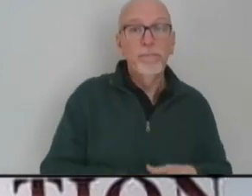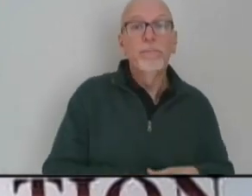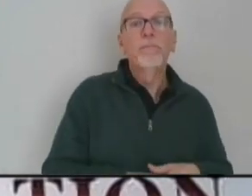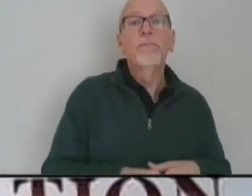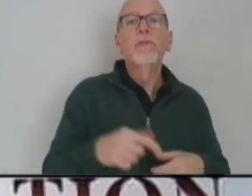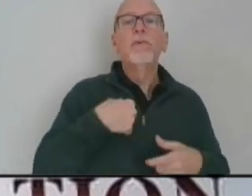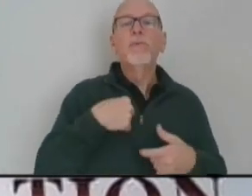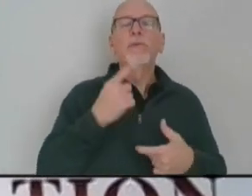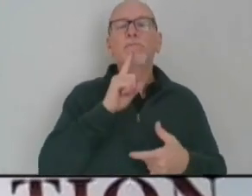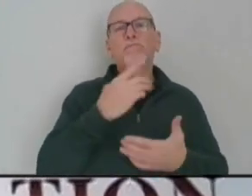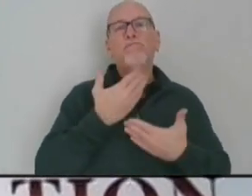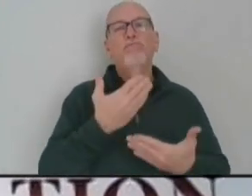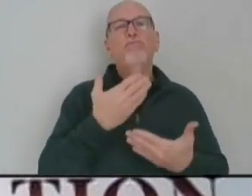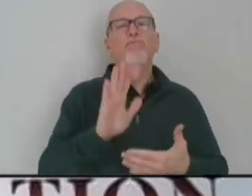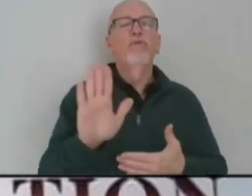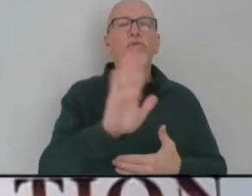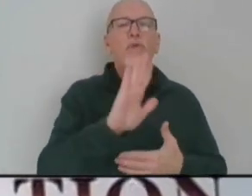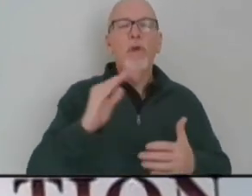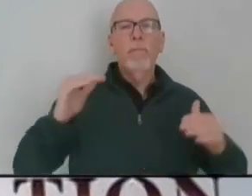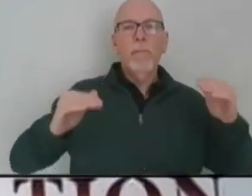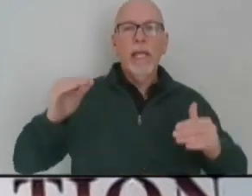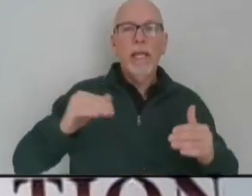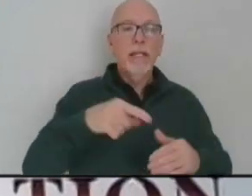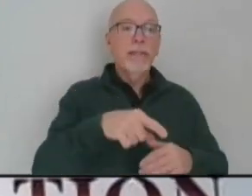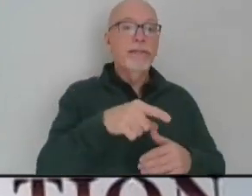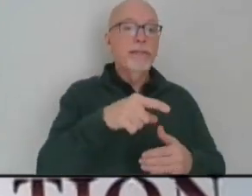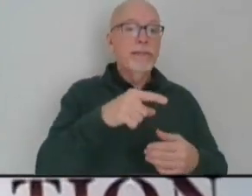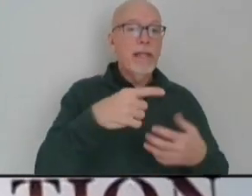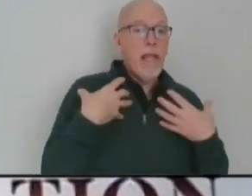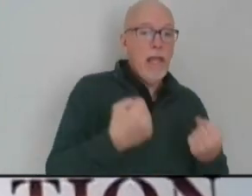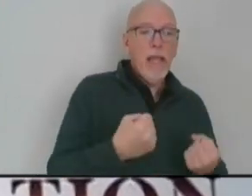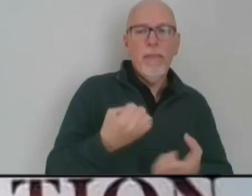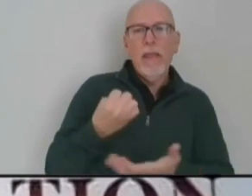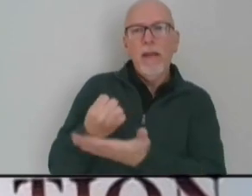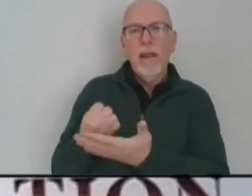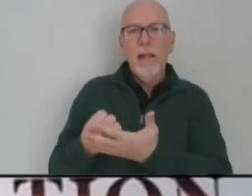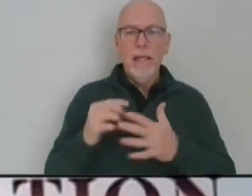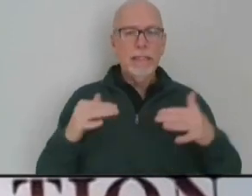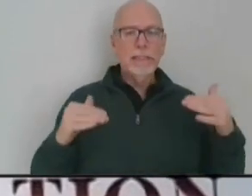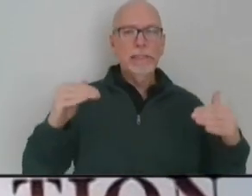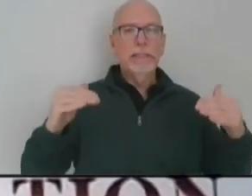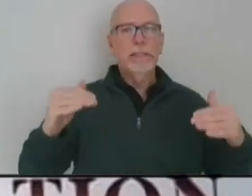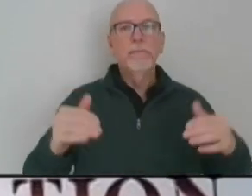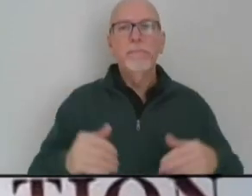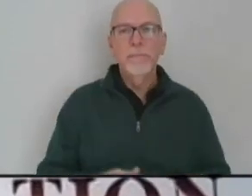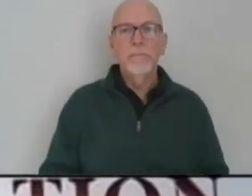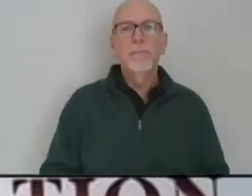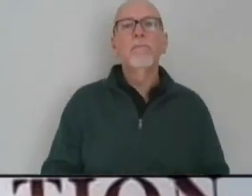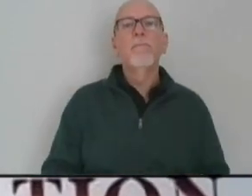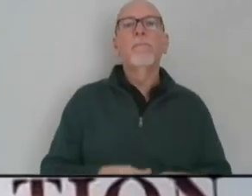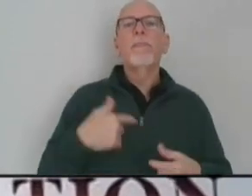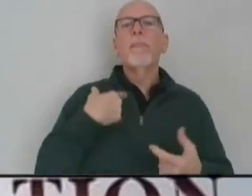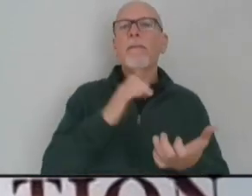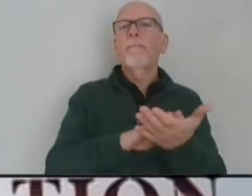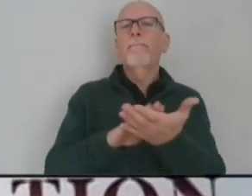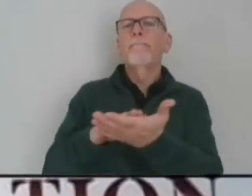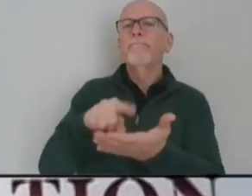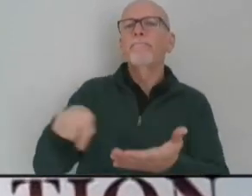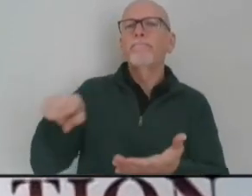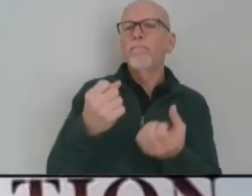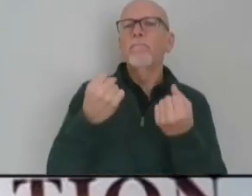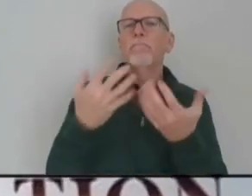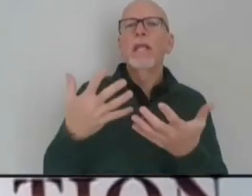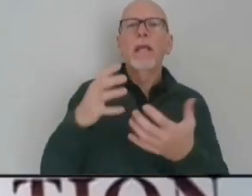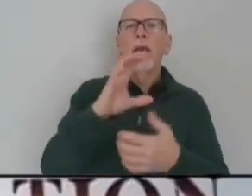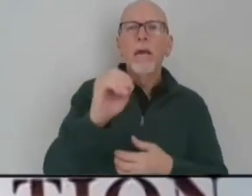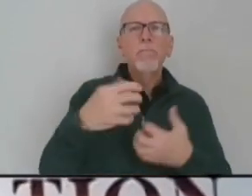to seek to balance public health and also economic activity. I also want to applaud the many manufacturers across the state that have